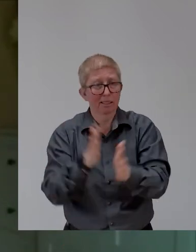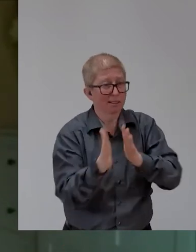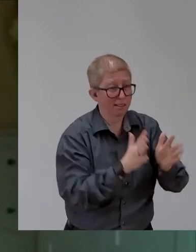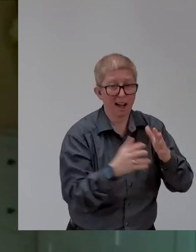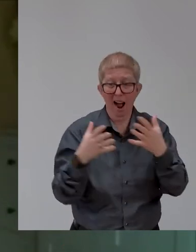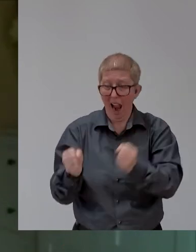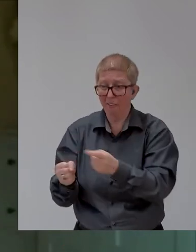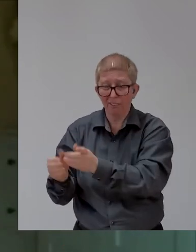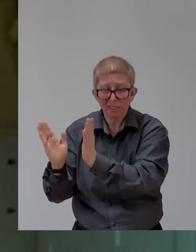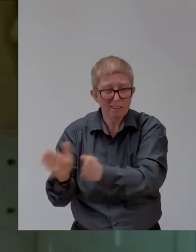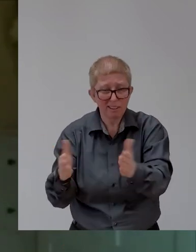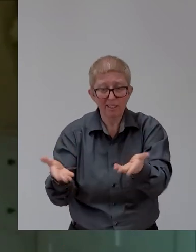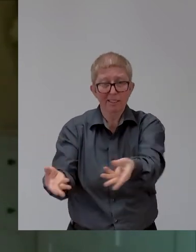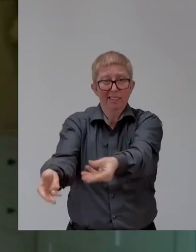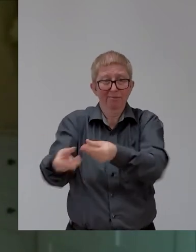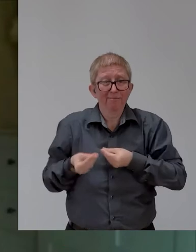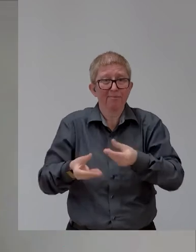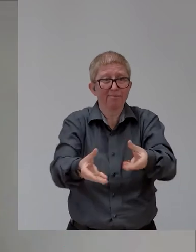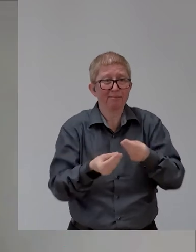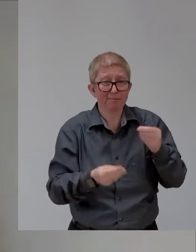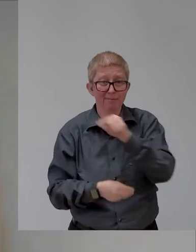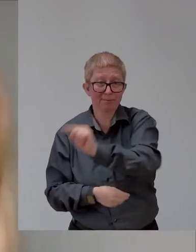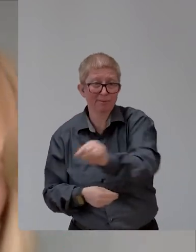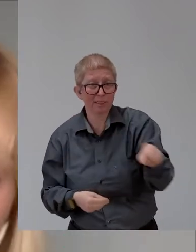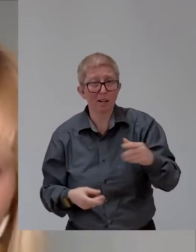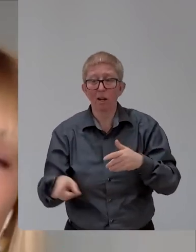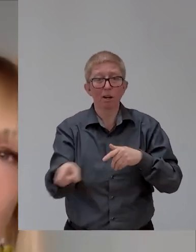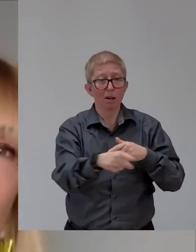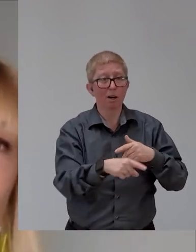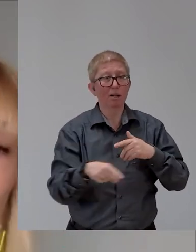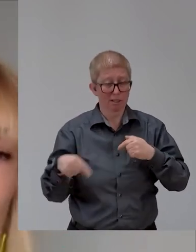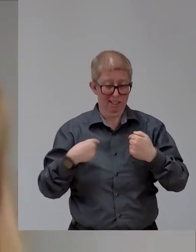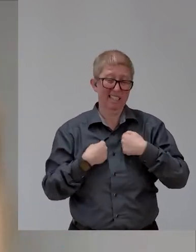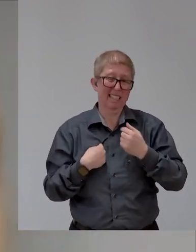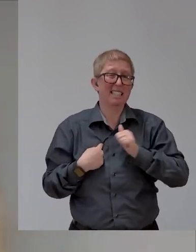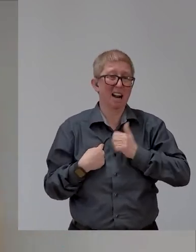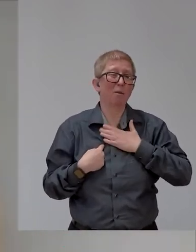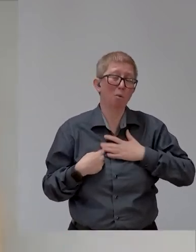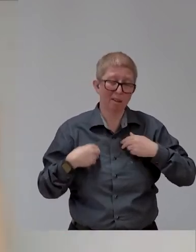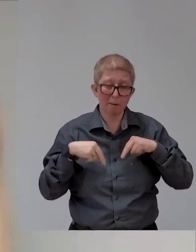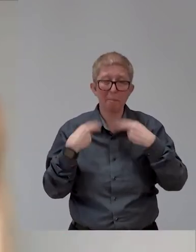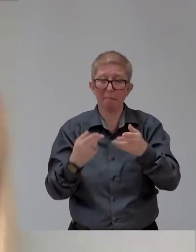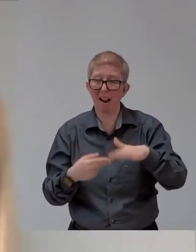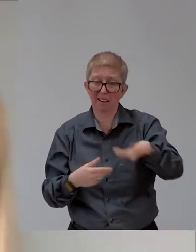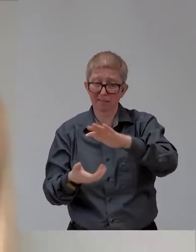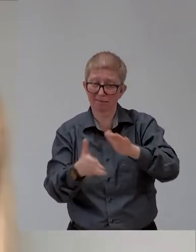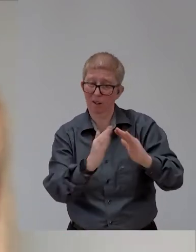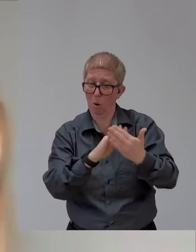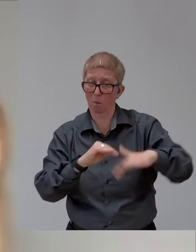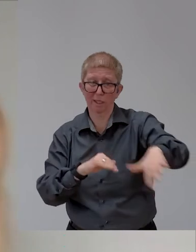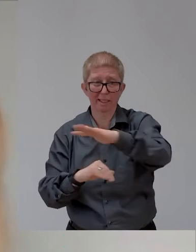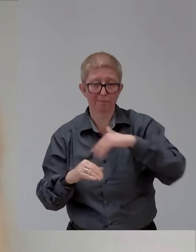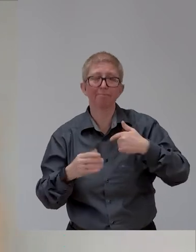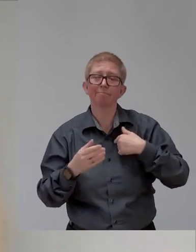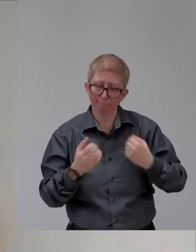give to society. that's, yeah, there's barriers in the way to enabling that potential to be released.